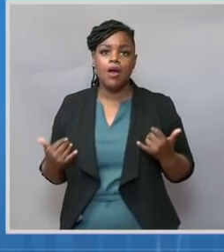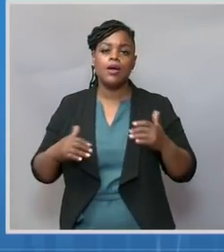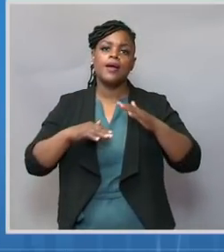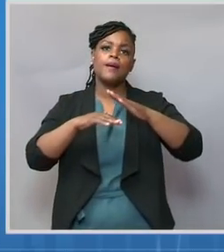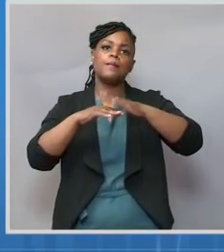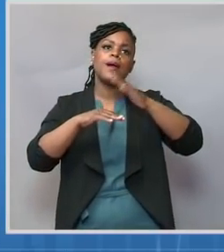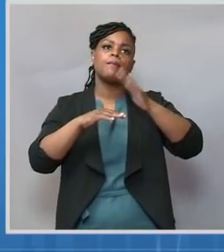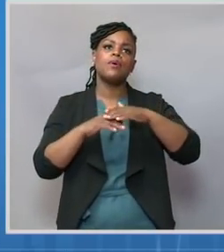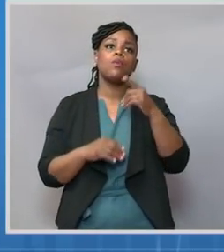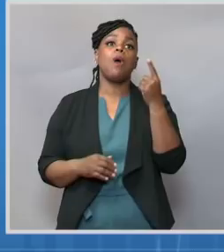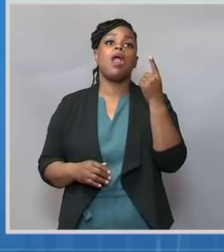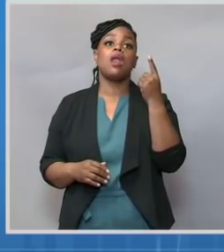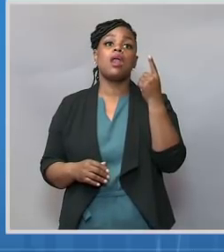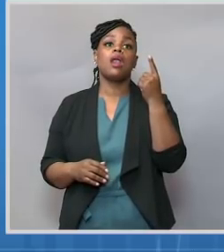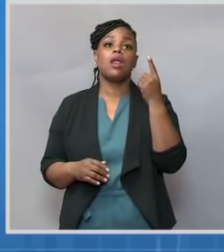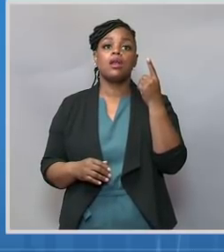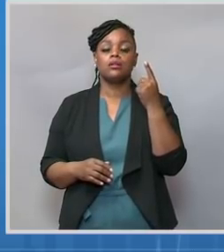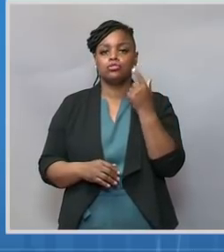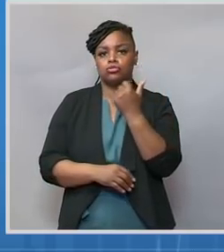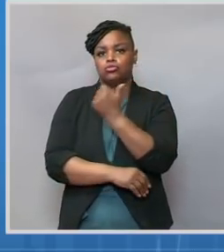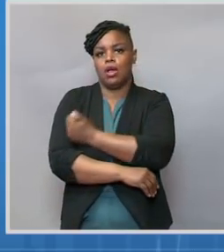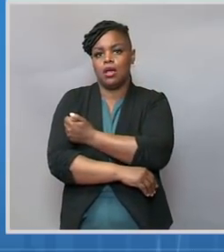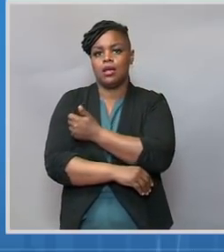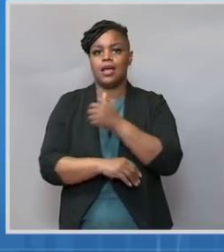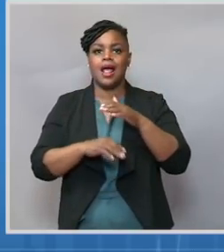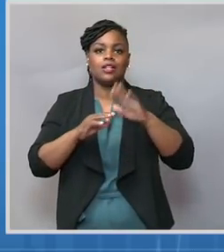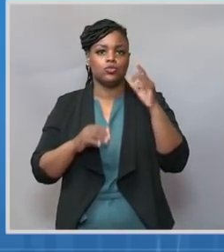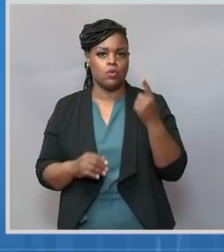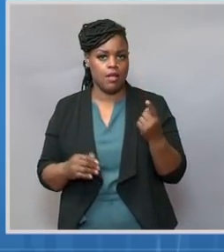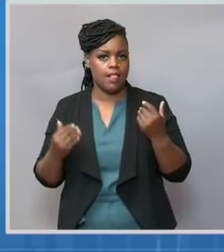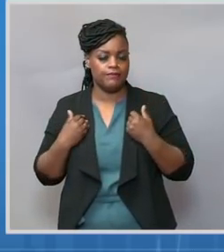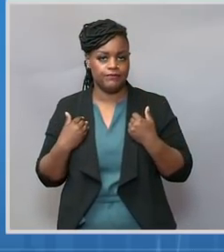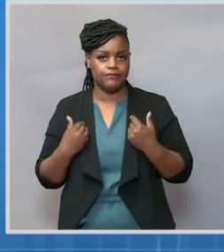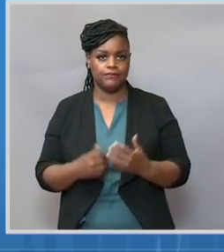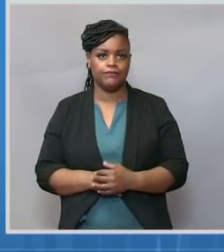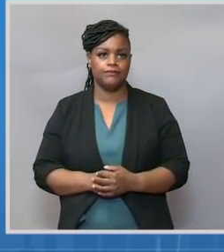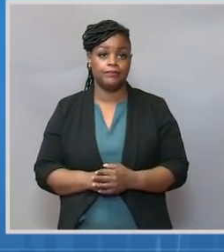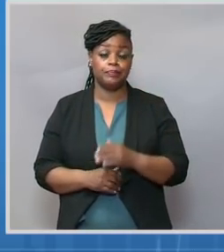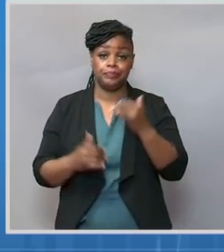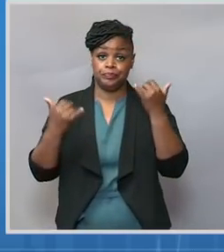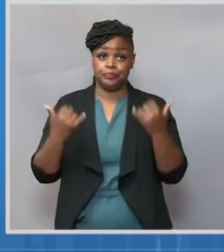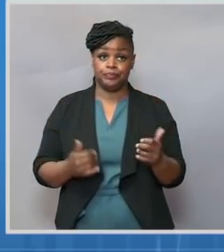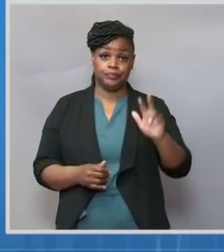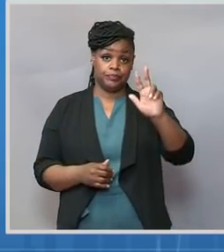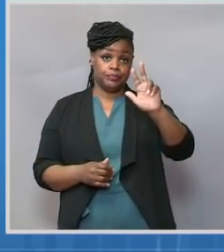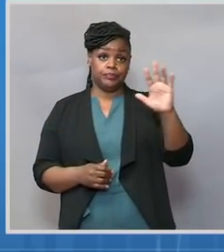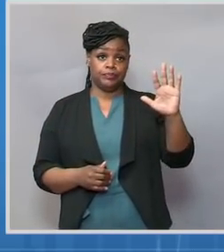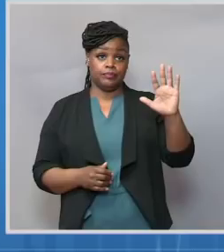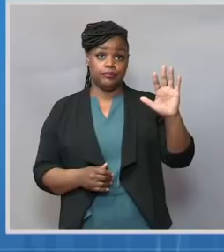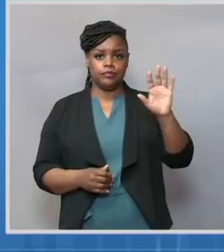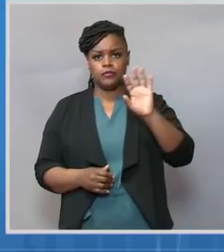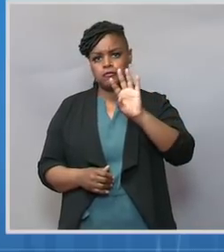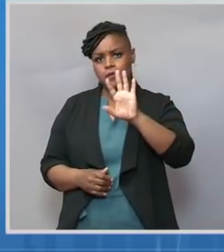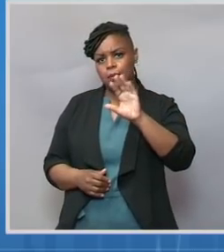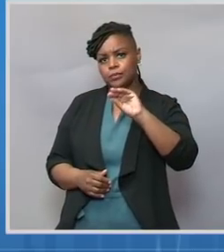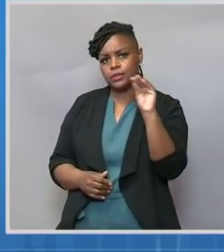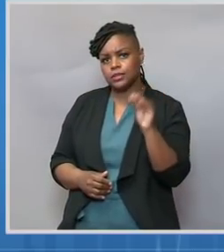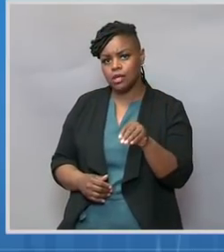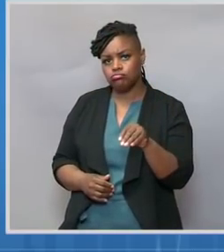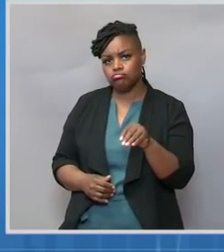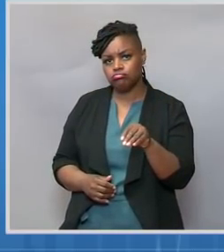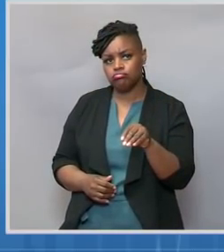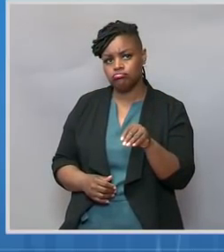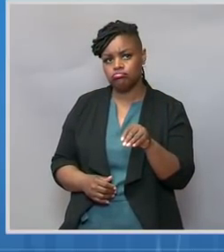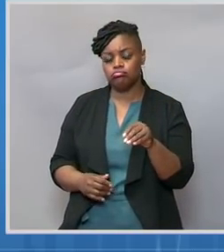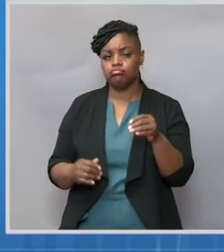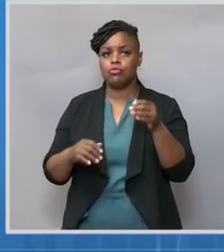That's more than 135 million Americans who are on their way to being protected from this virus. And more